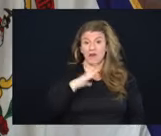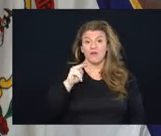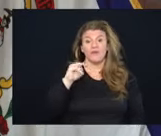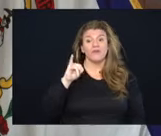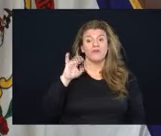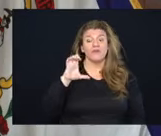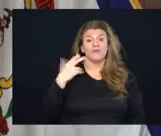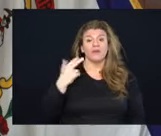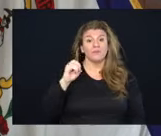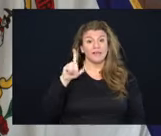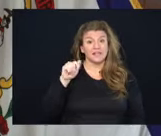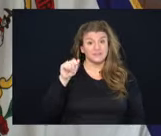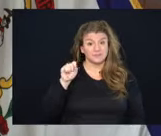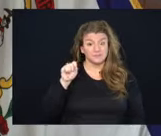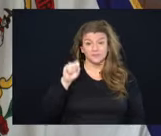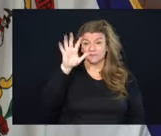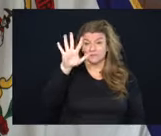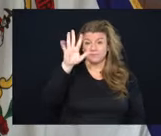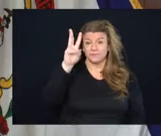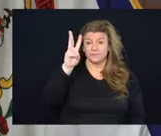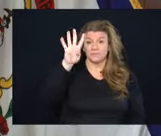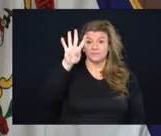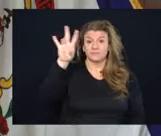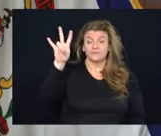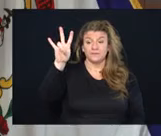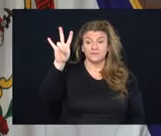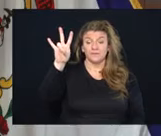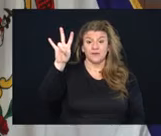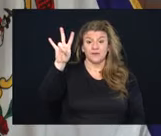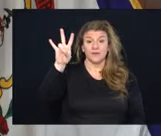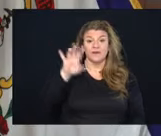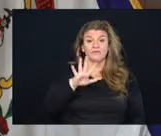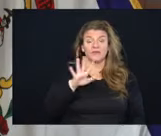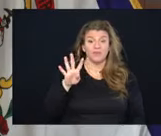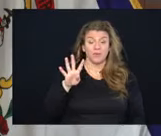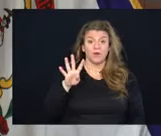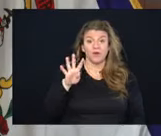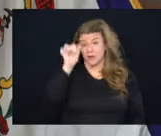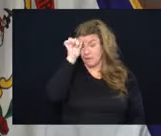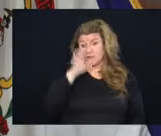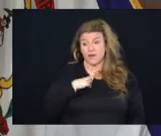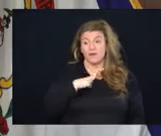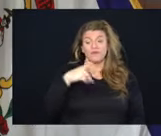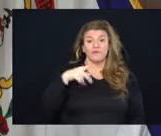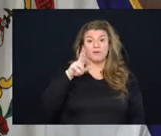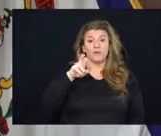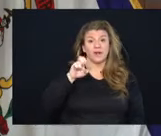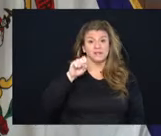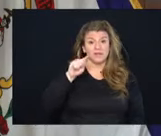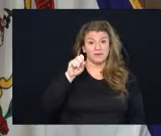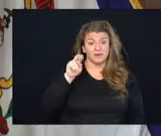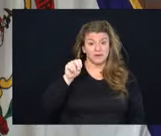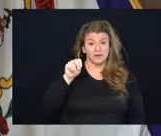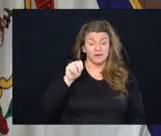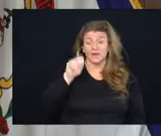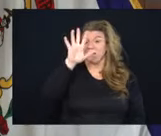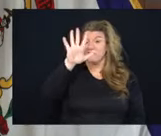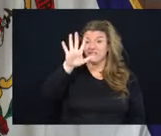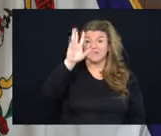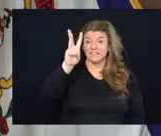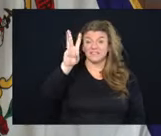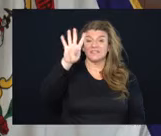Nicholas County. The 5,647 death a 54 year old male from Preston County. The 5